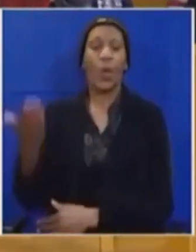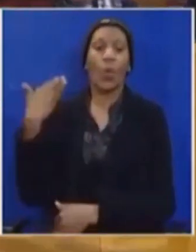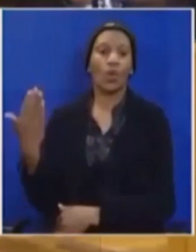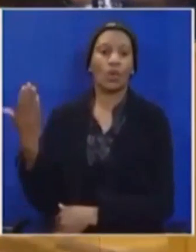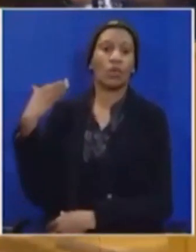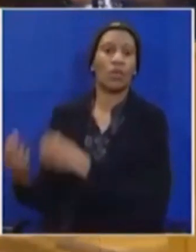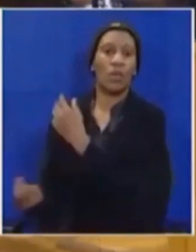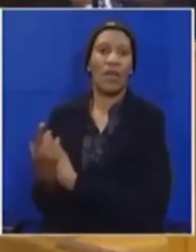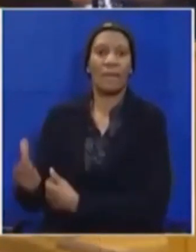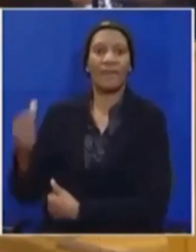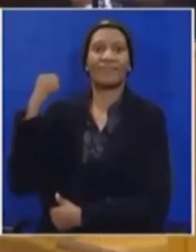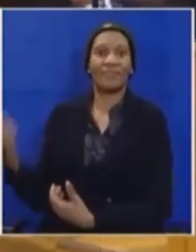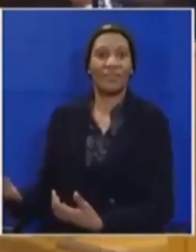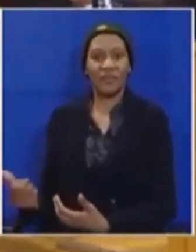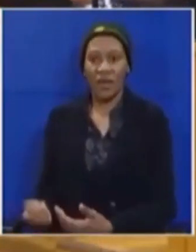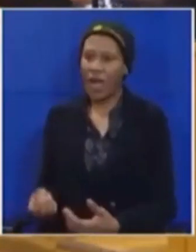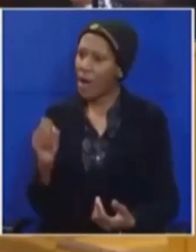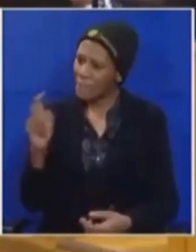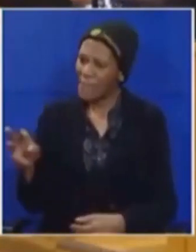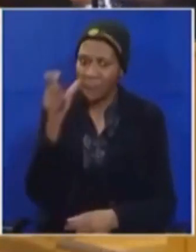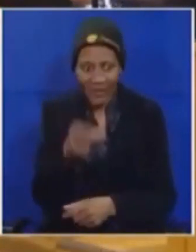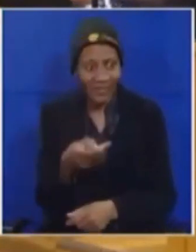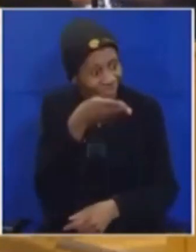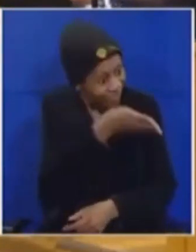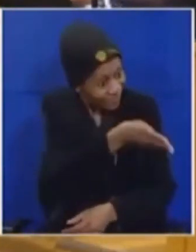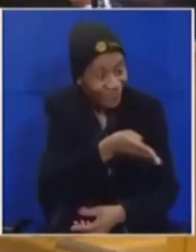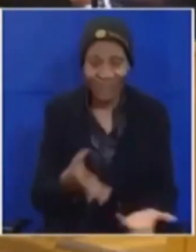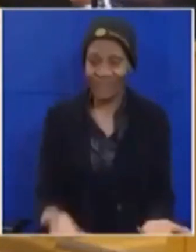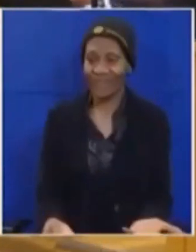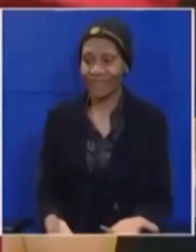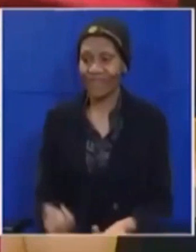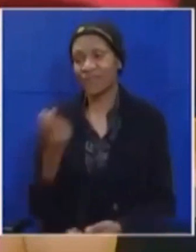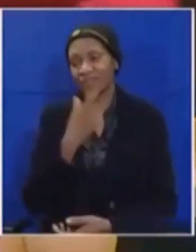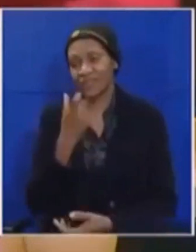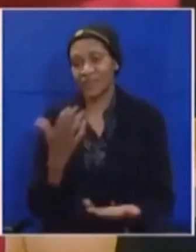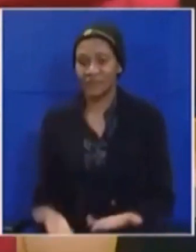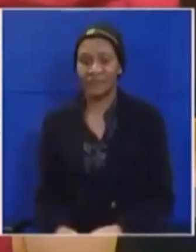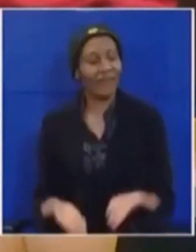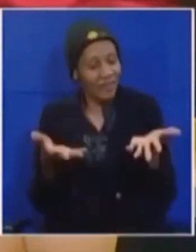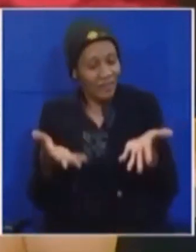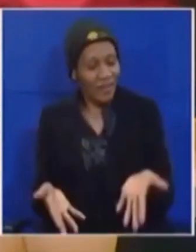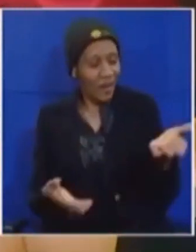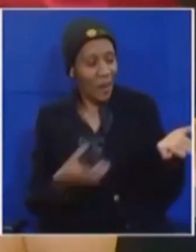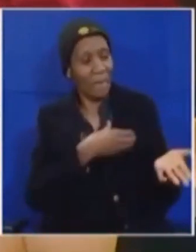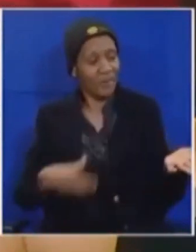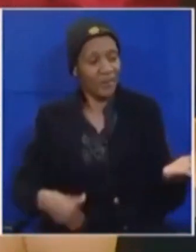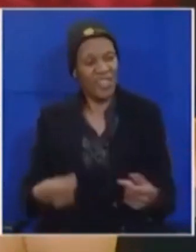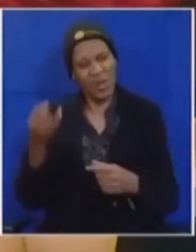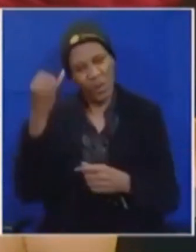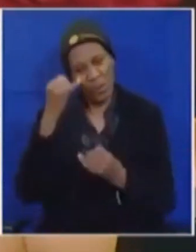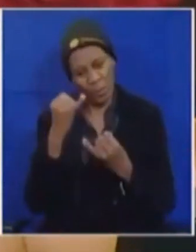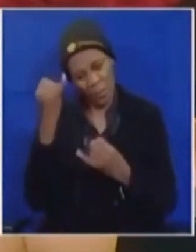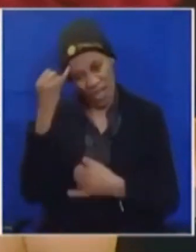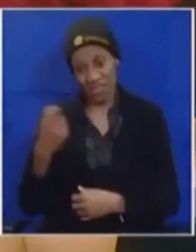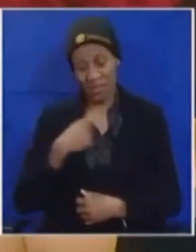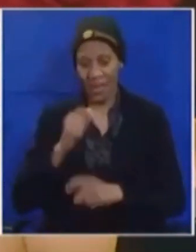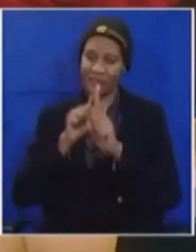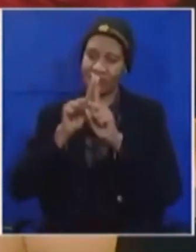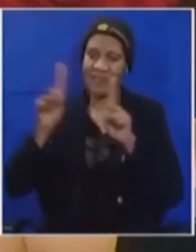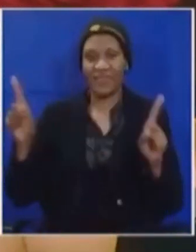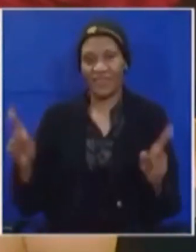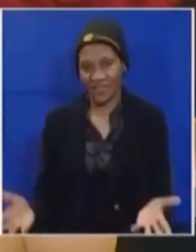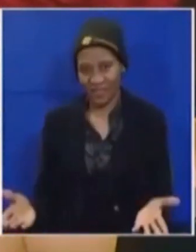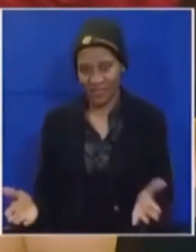now uh president mine is slightly different in the